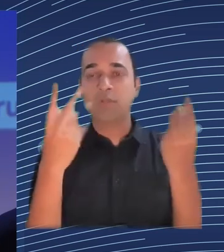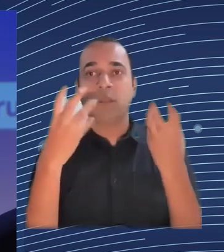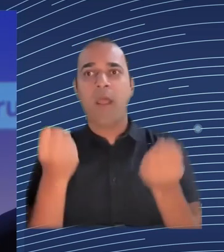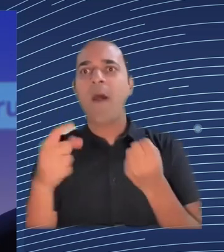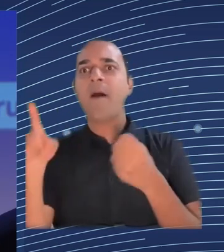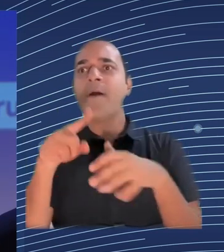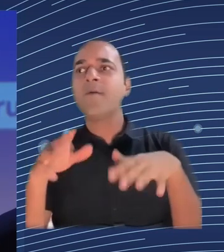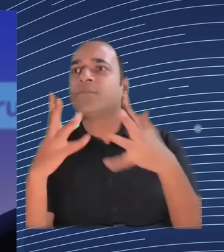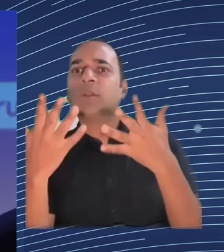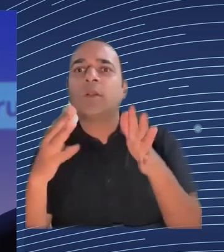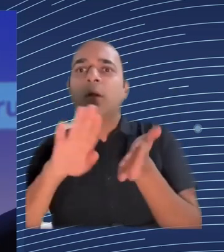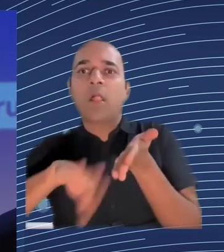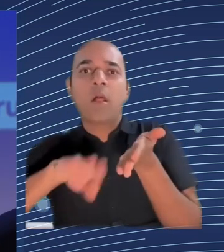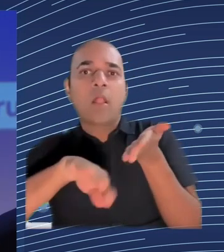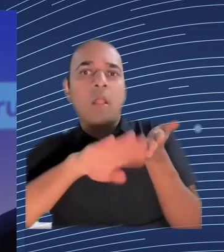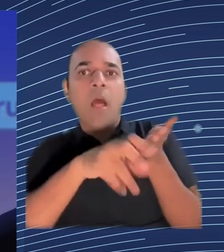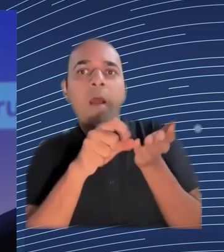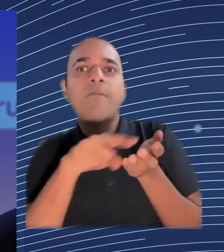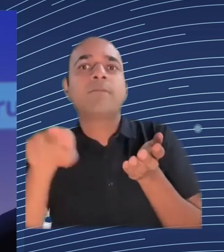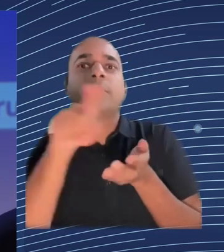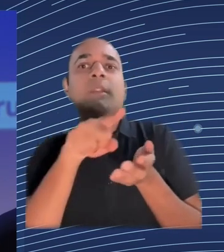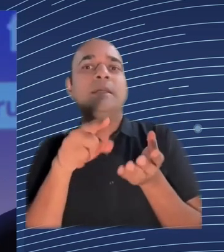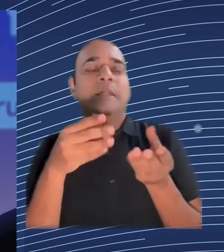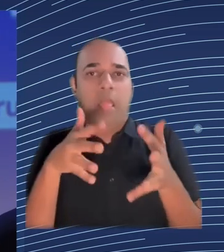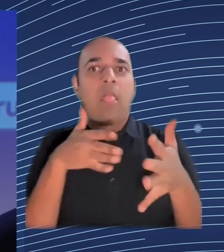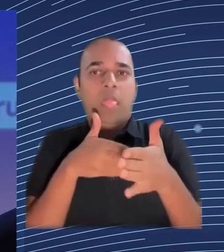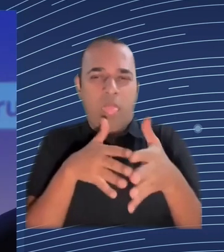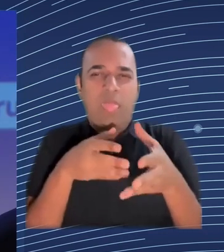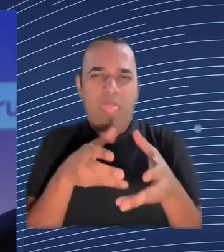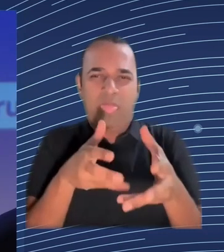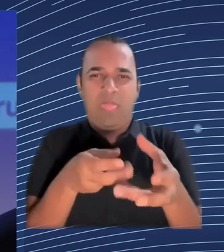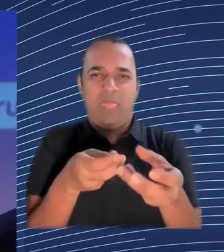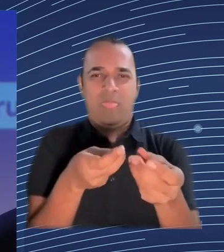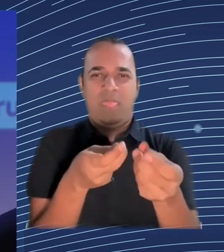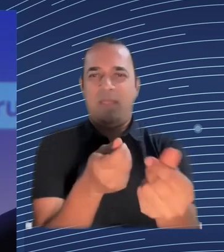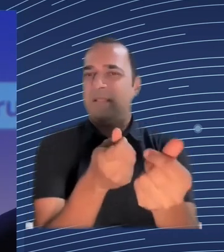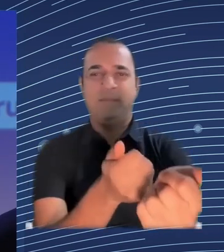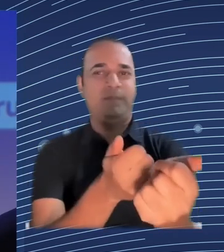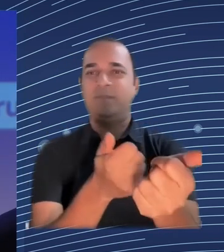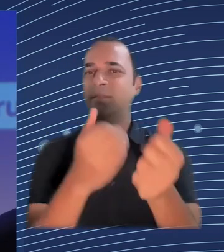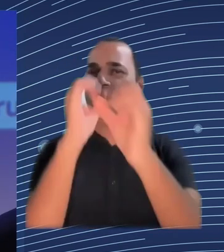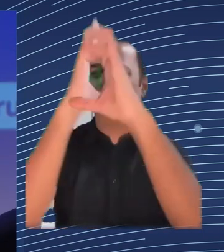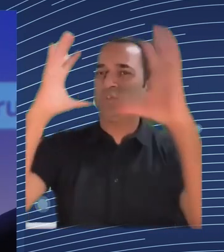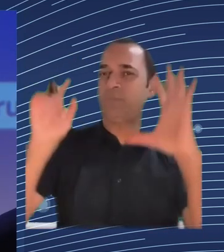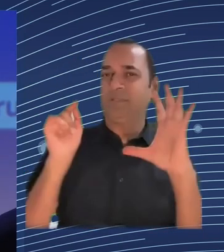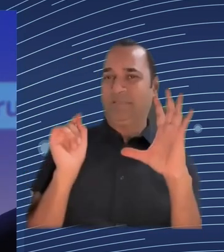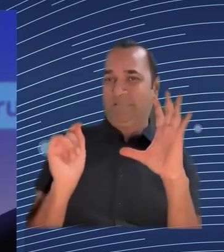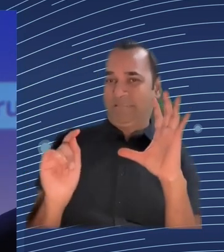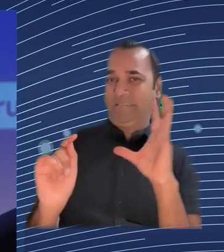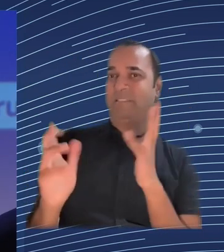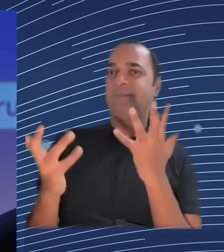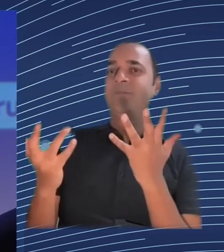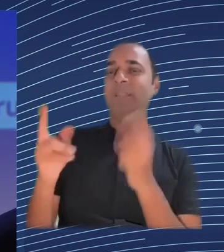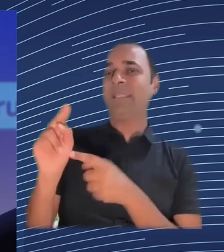enforcers to enforce that because of course companies going to say yeah of course I needed that I need to recollect all because